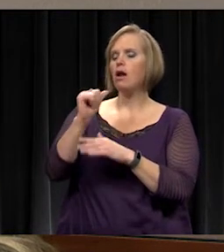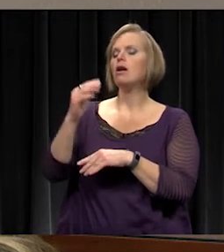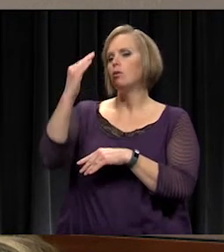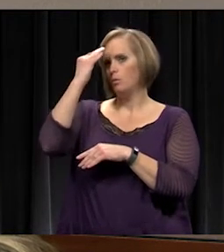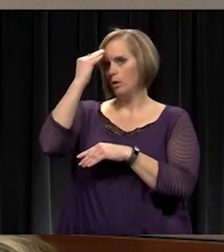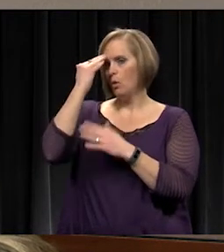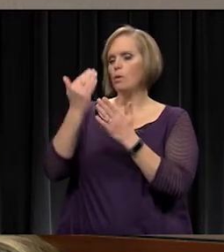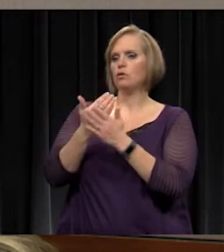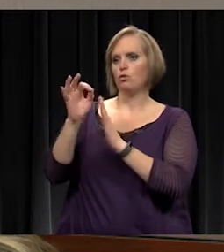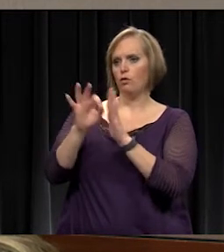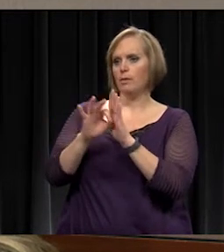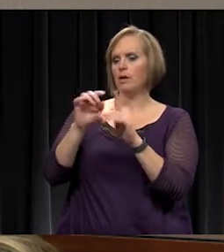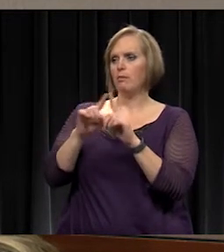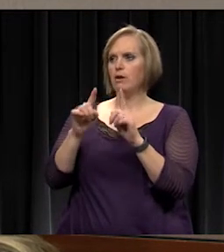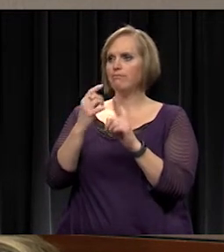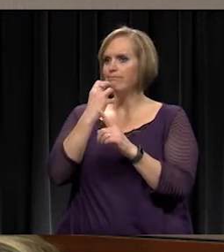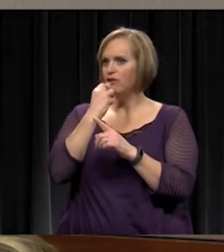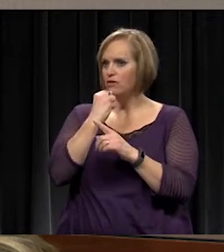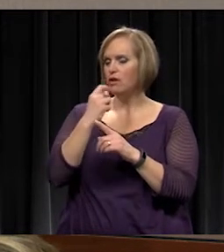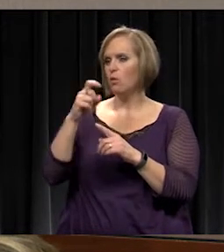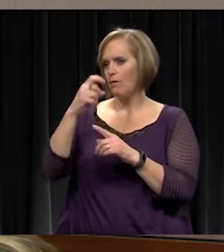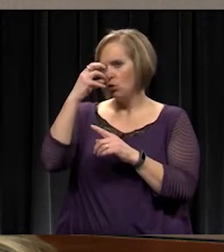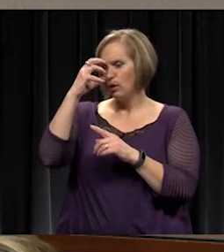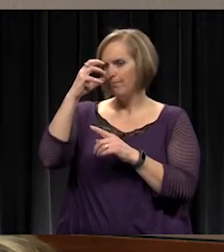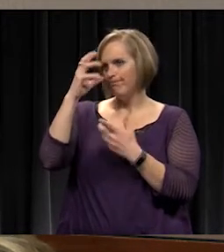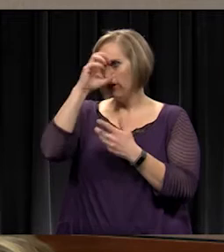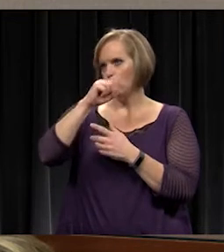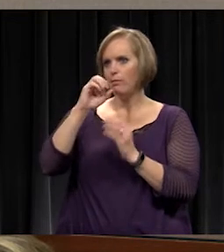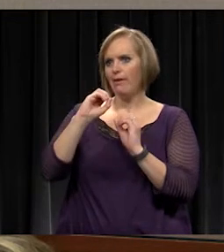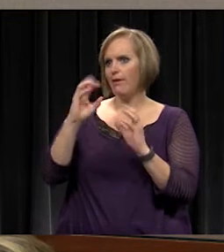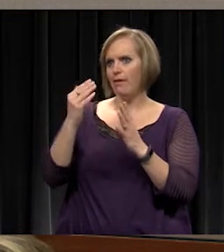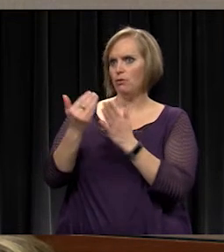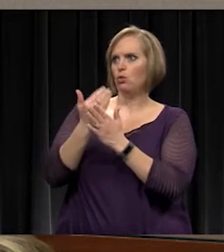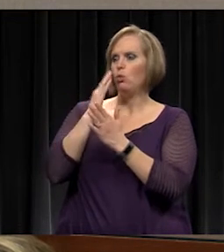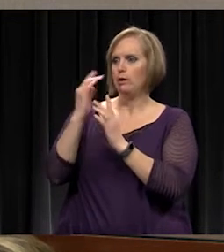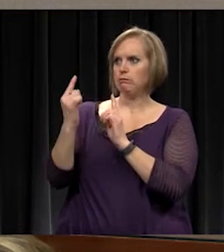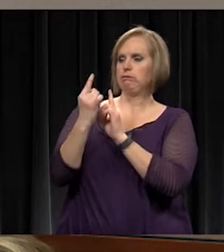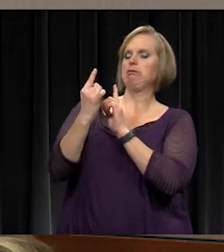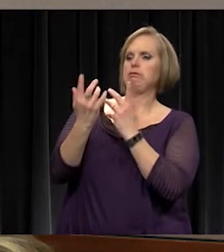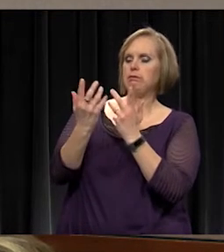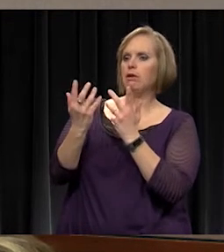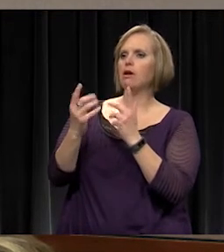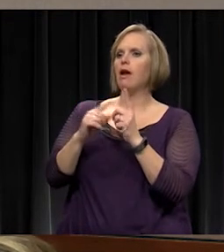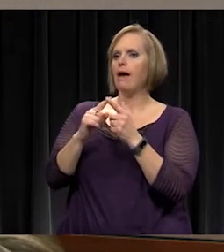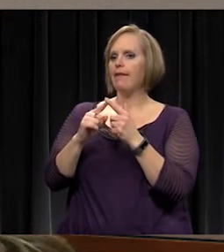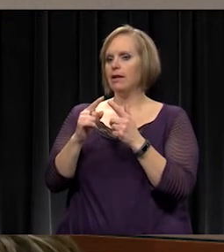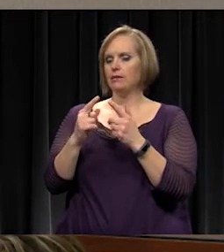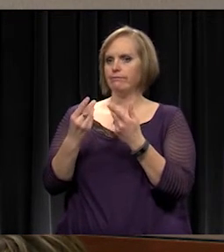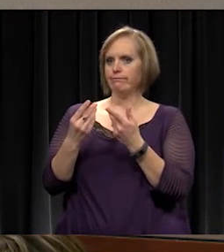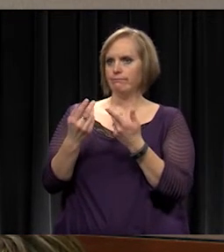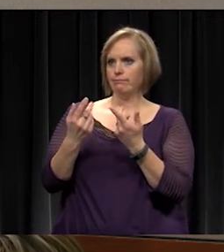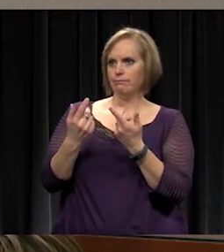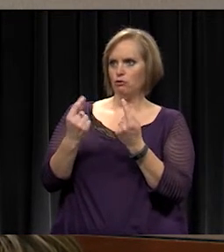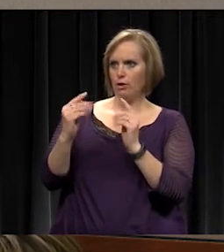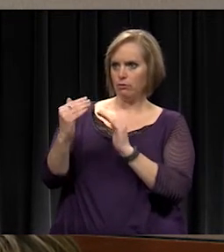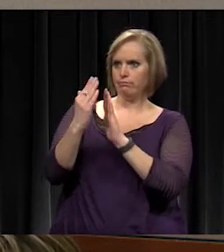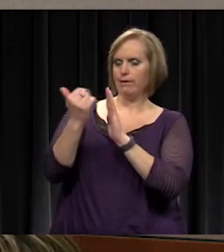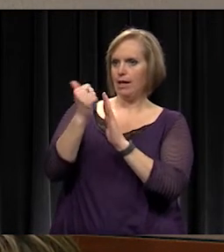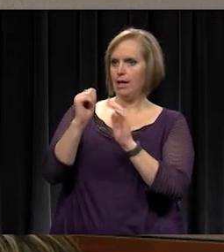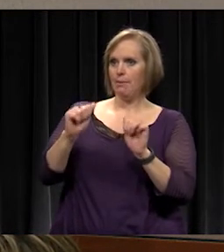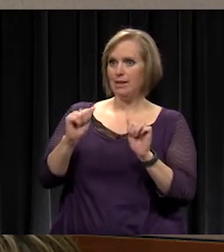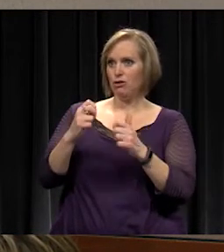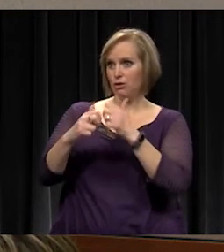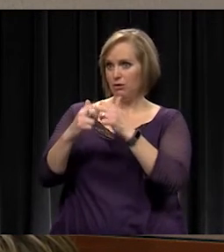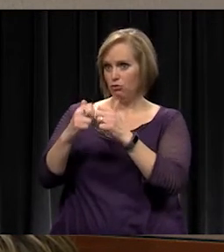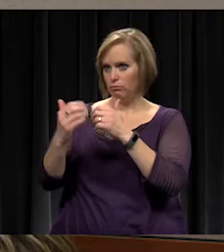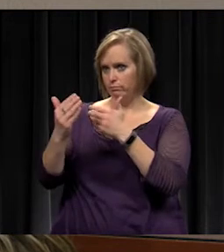nothing's going to come our way and properly size any potential issue around that. But currently it's 11%. 11%. And